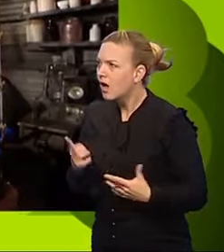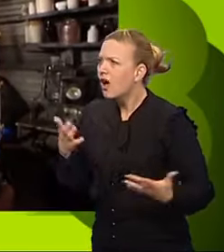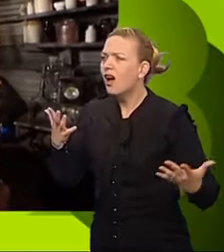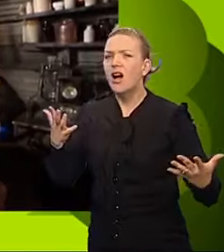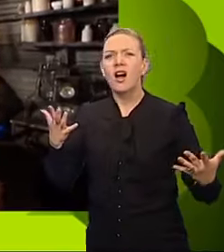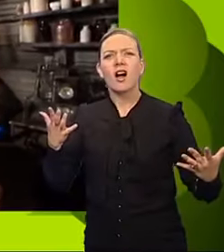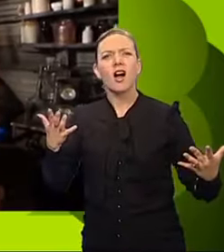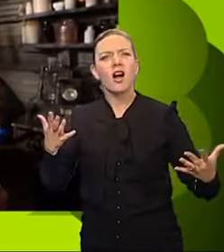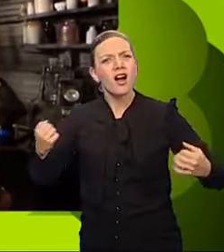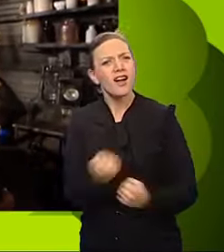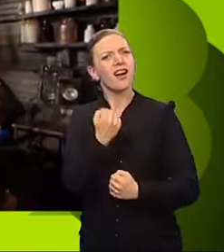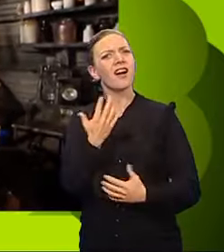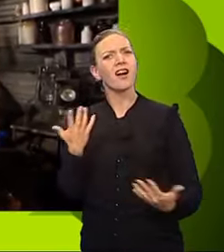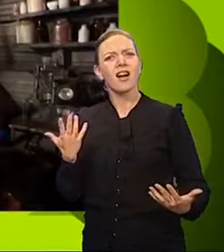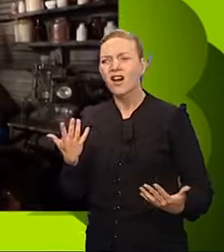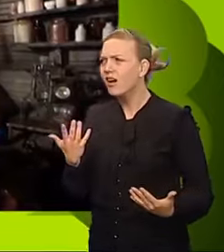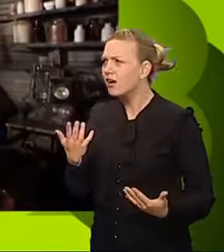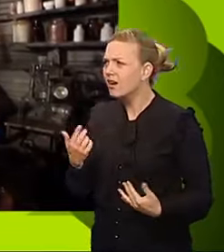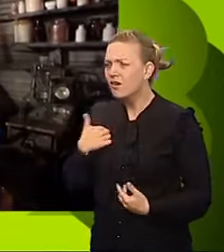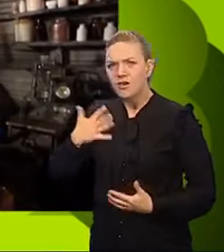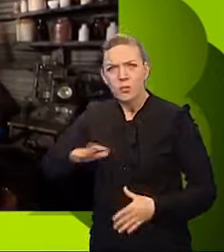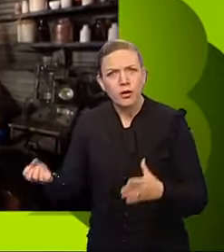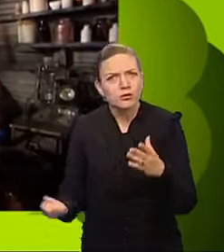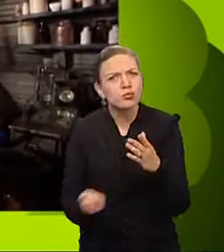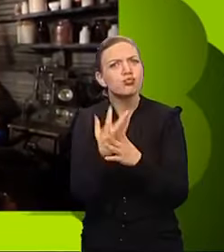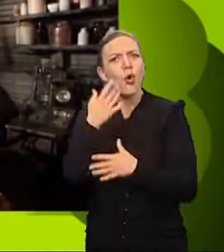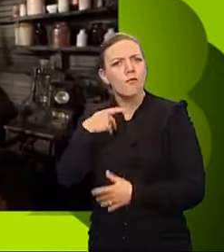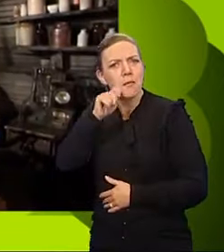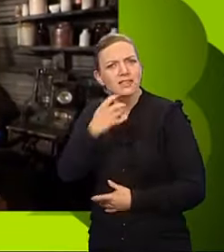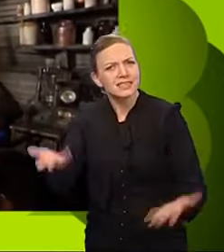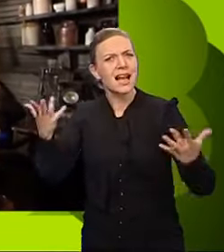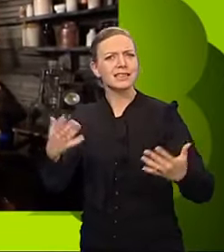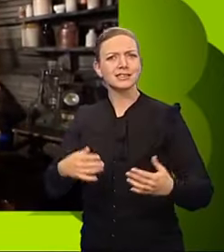Oh! Fiddle snot! I was growing that for me guzzle snacks. You!